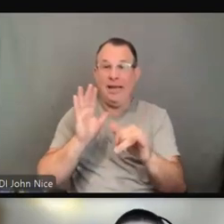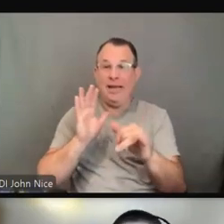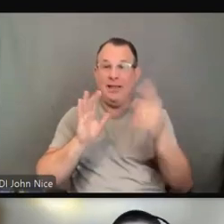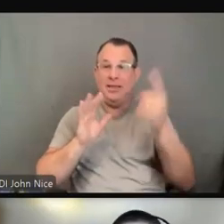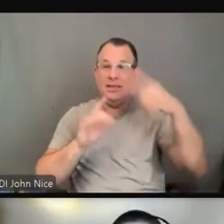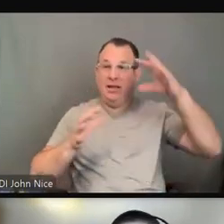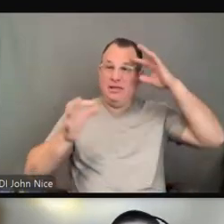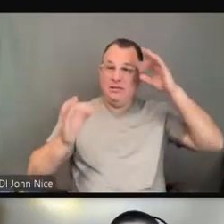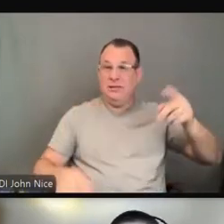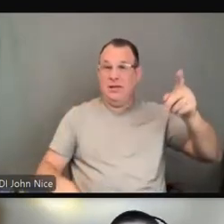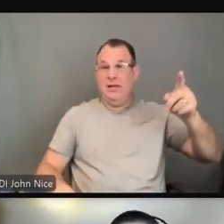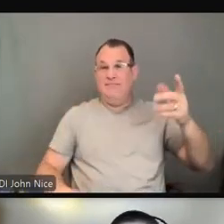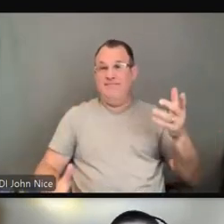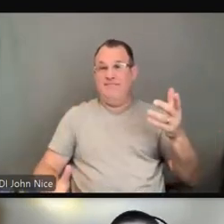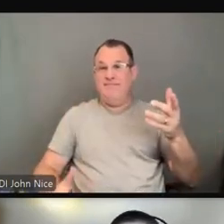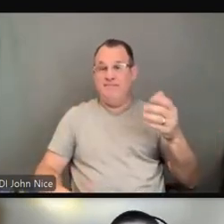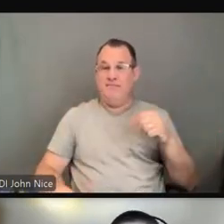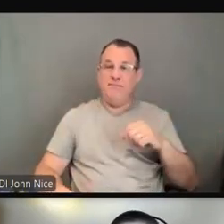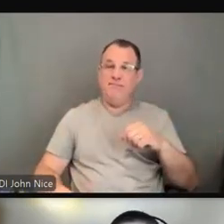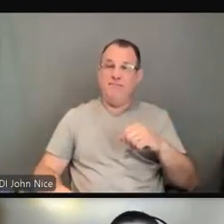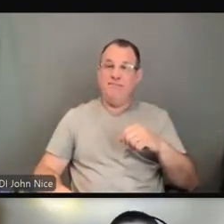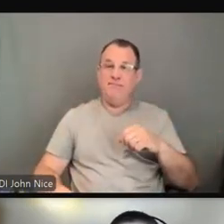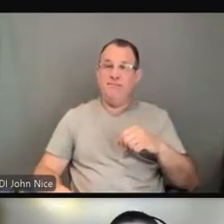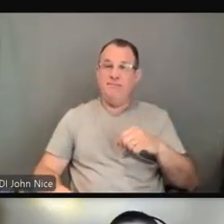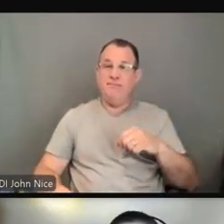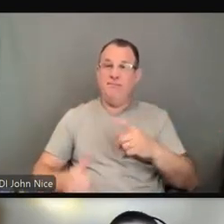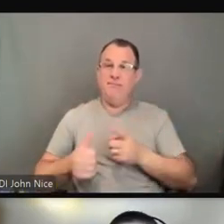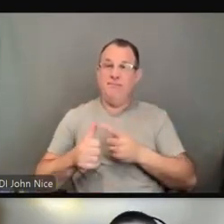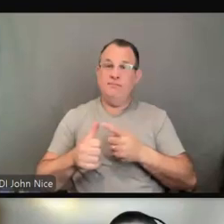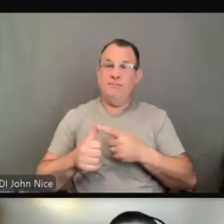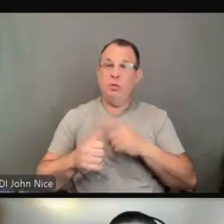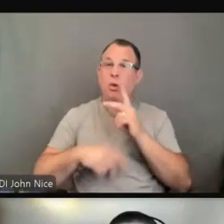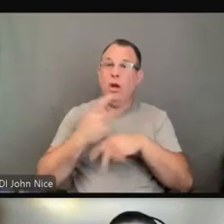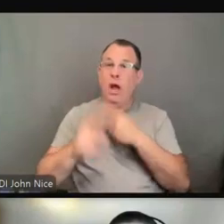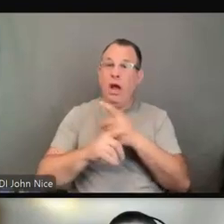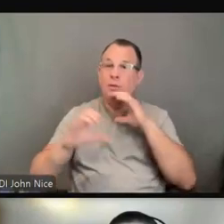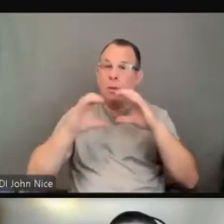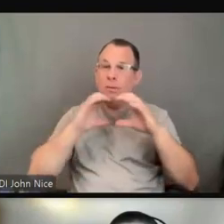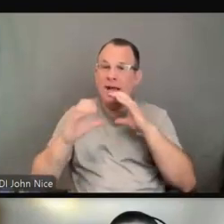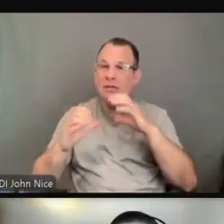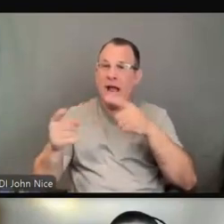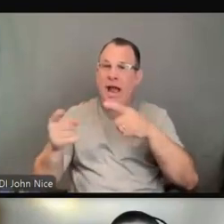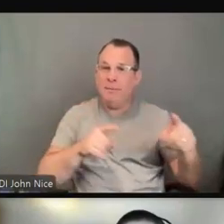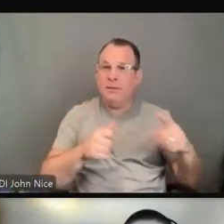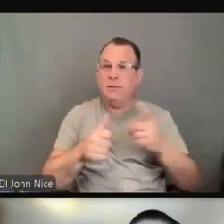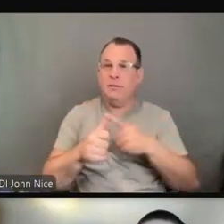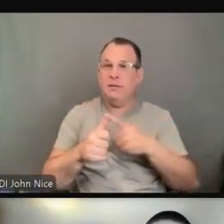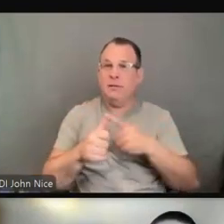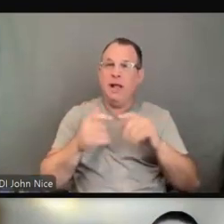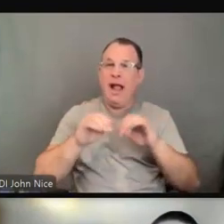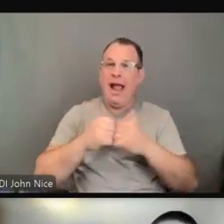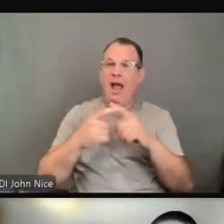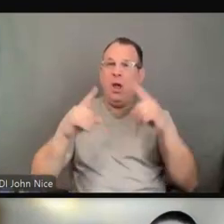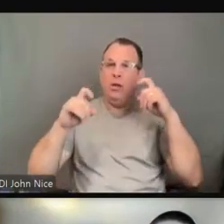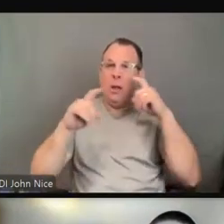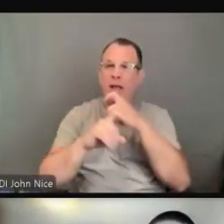like the type of the communication that is happening, the complexity of it, the length of